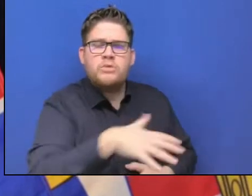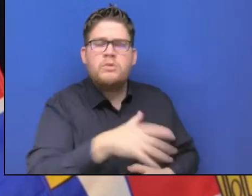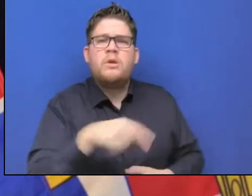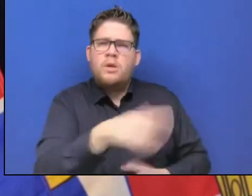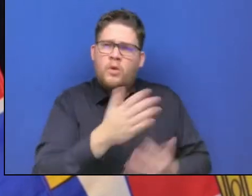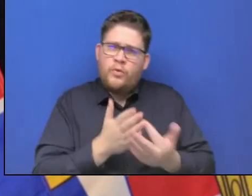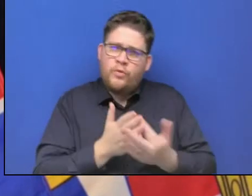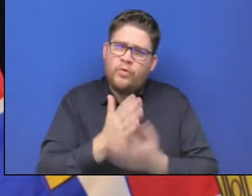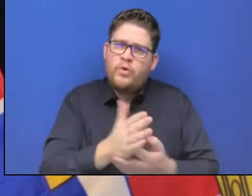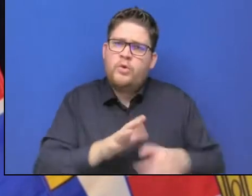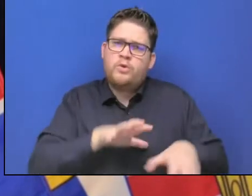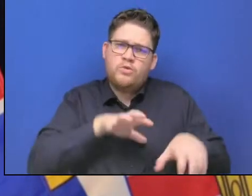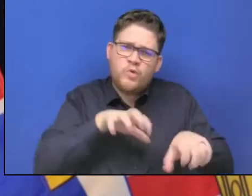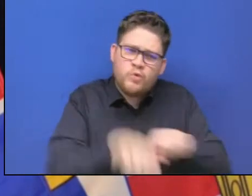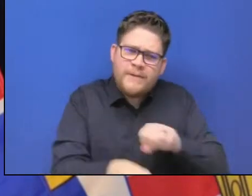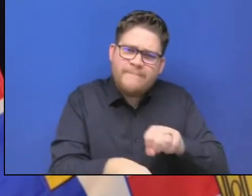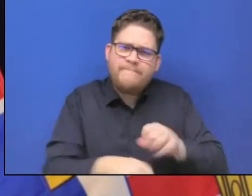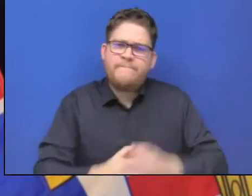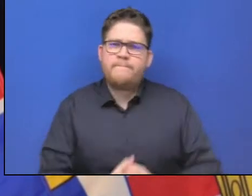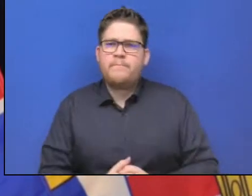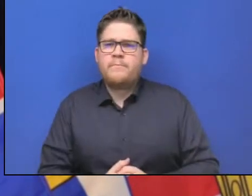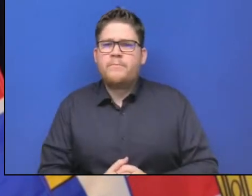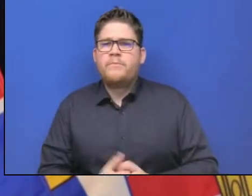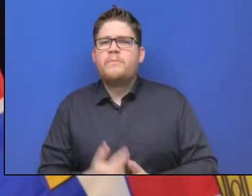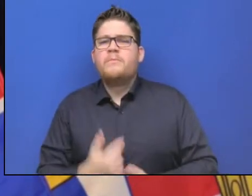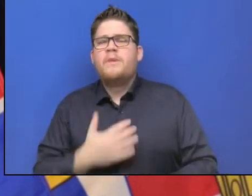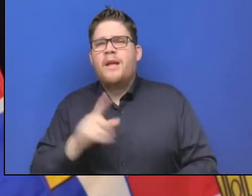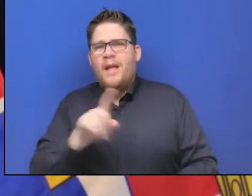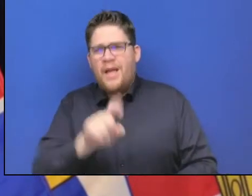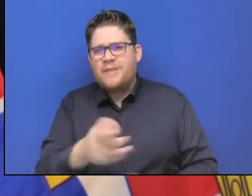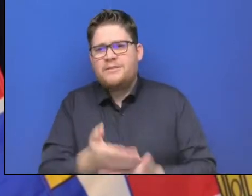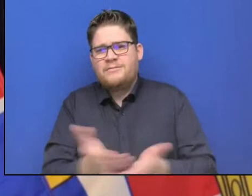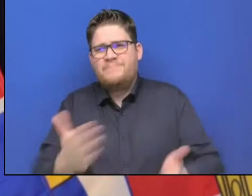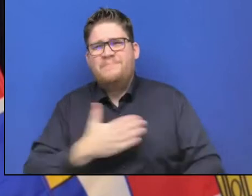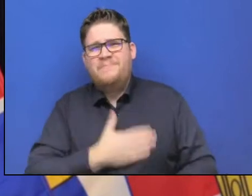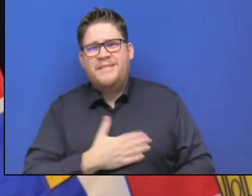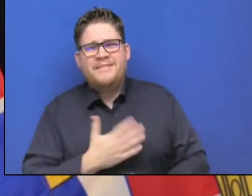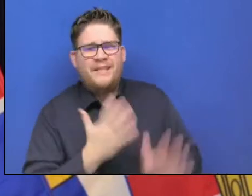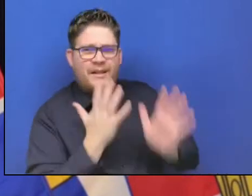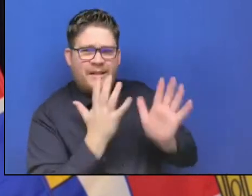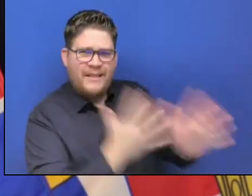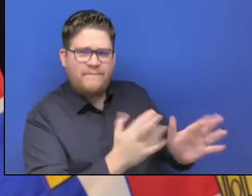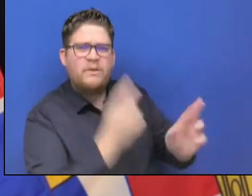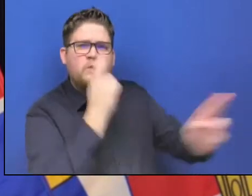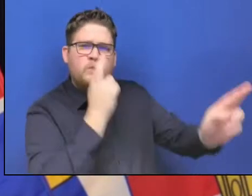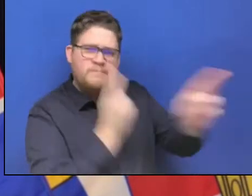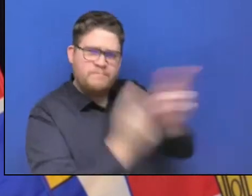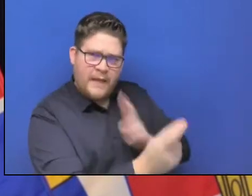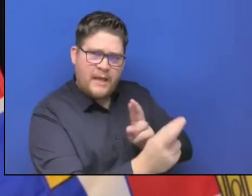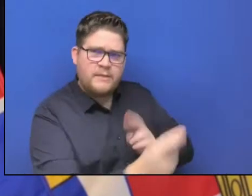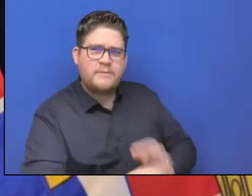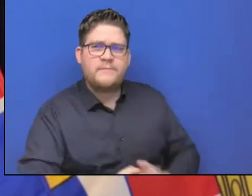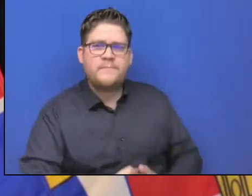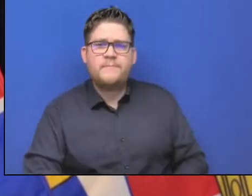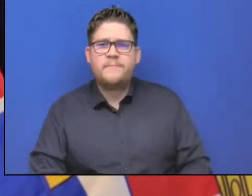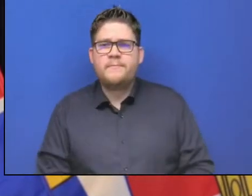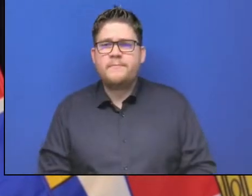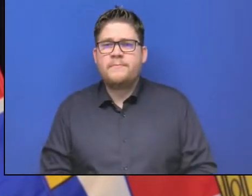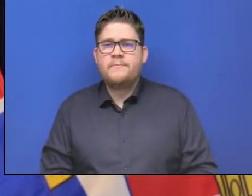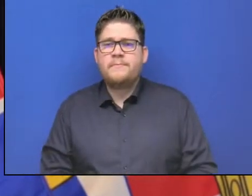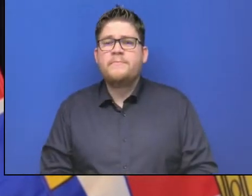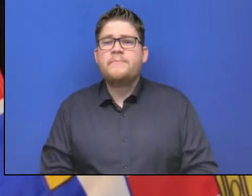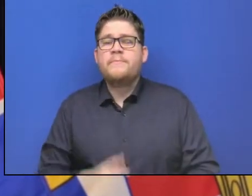to your compassionate side as you address this issue as well. Gary bars is a dairy farmer in the valley.